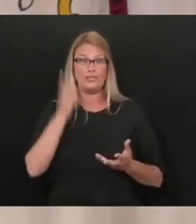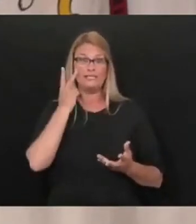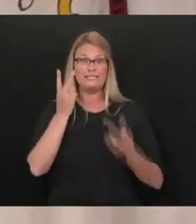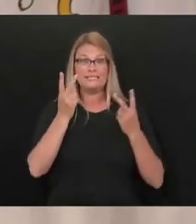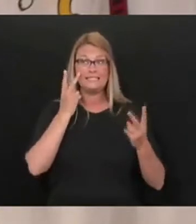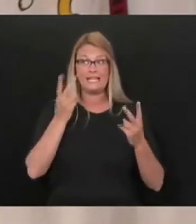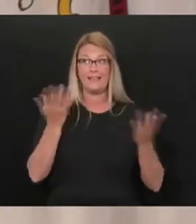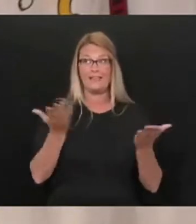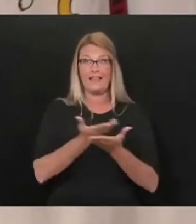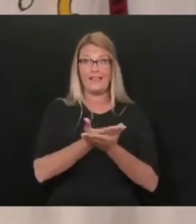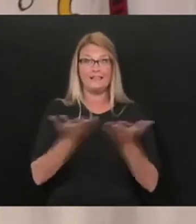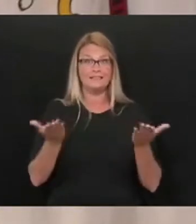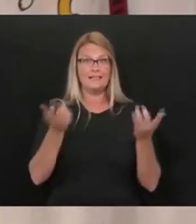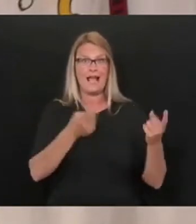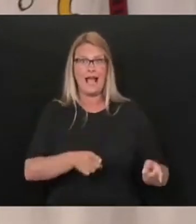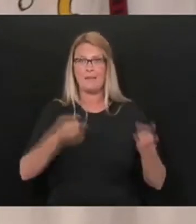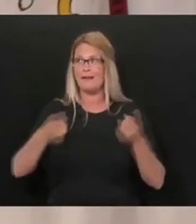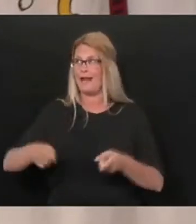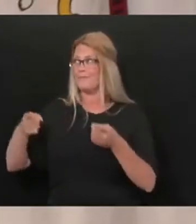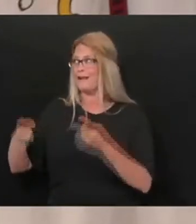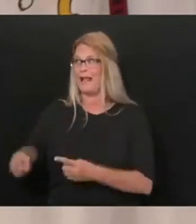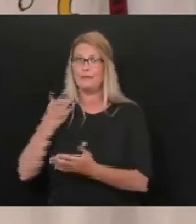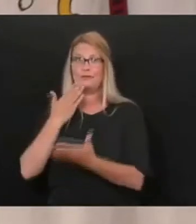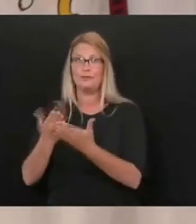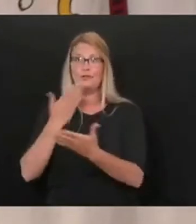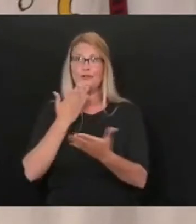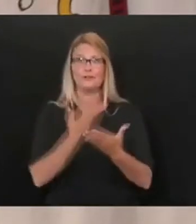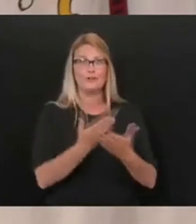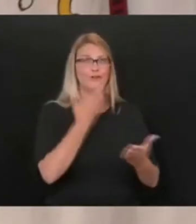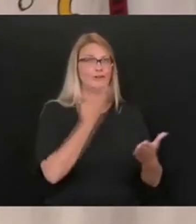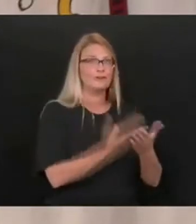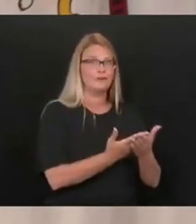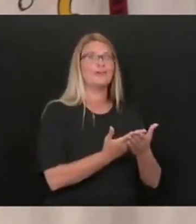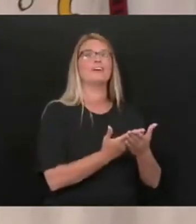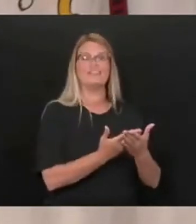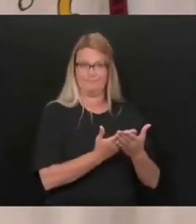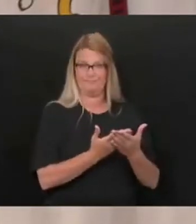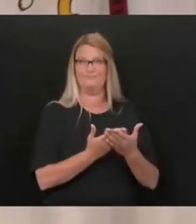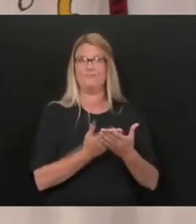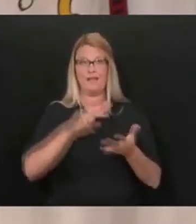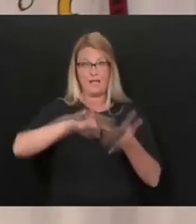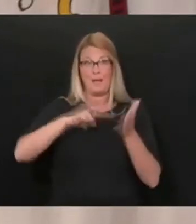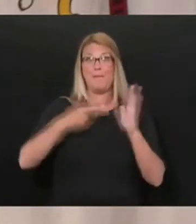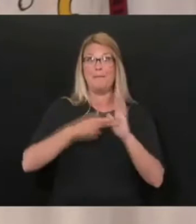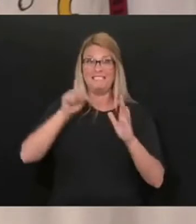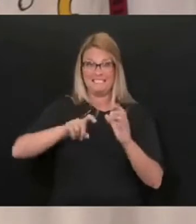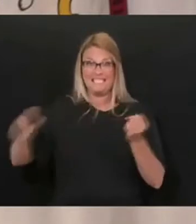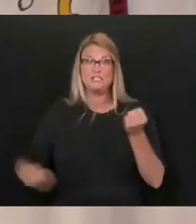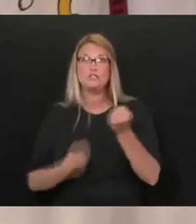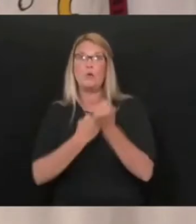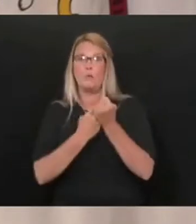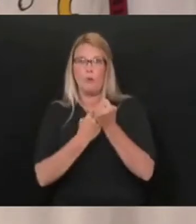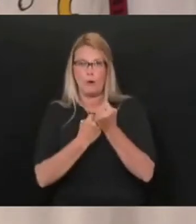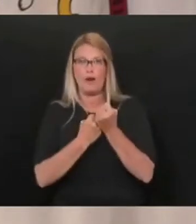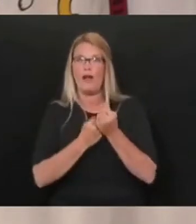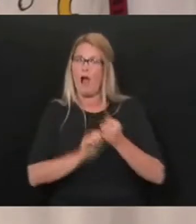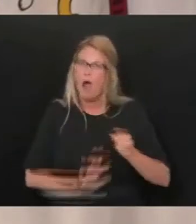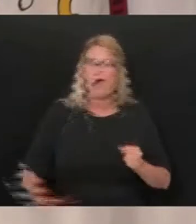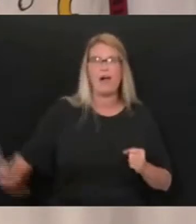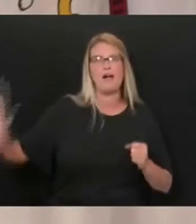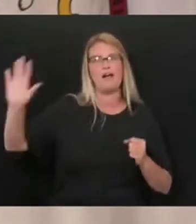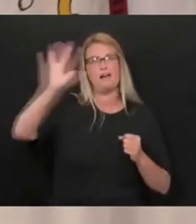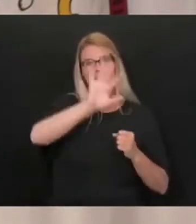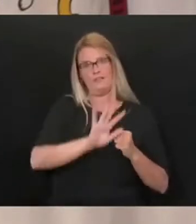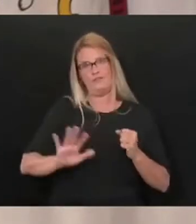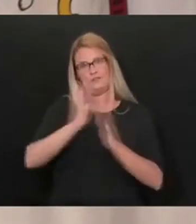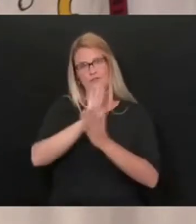winning race after race after race, we need to bet on that horse. We need to bring communities and schools to every county, every single